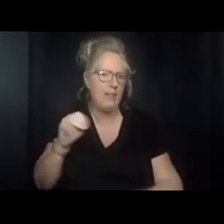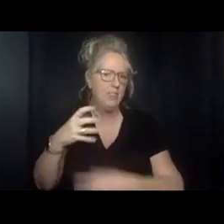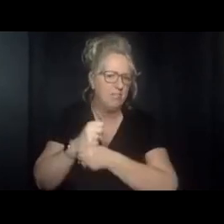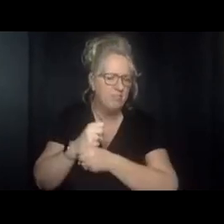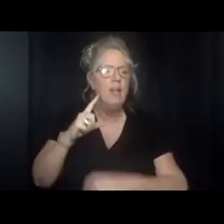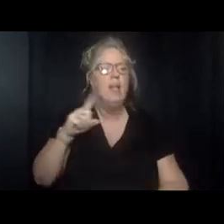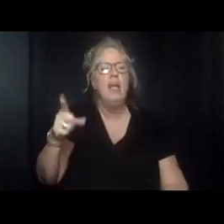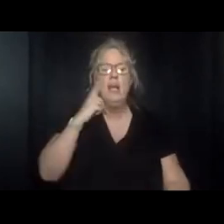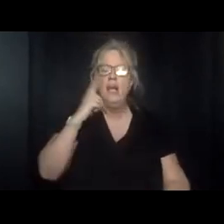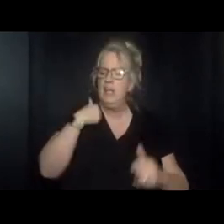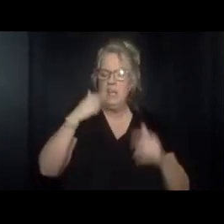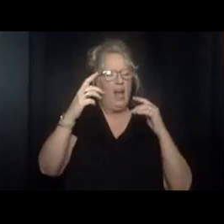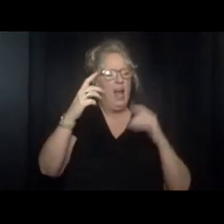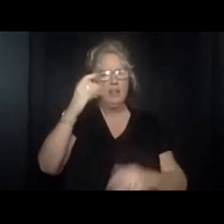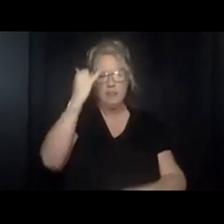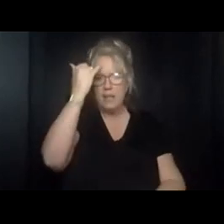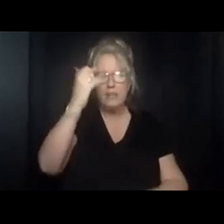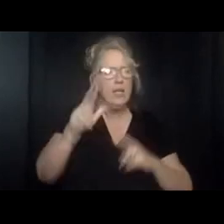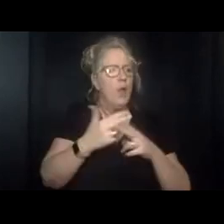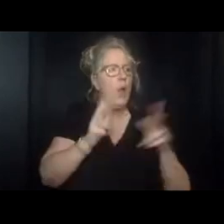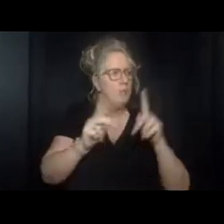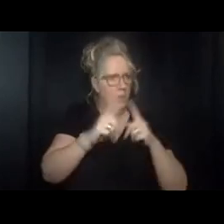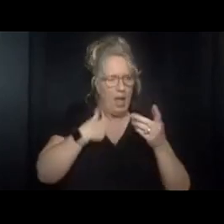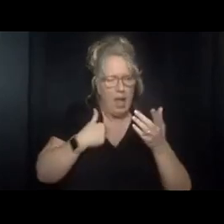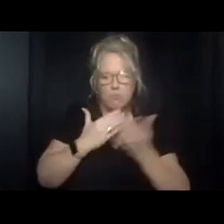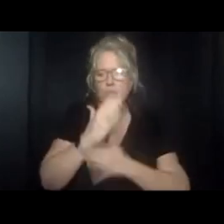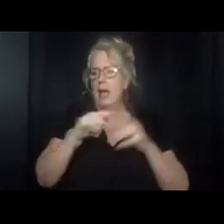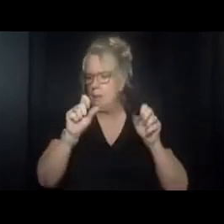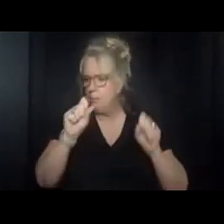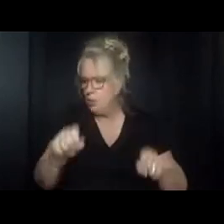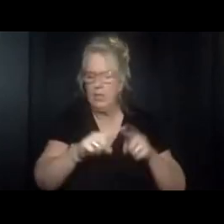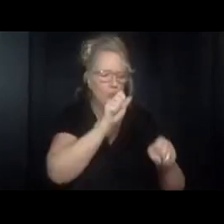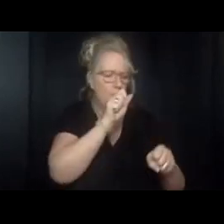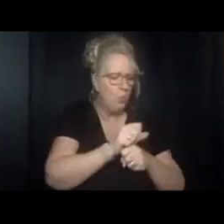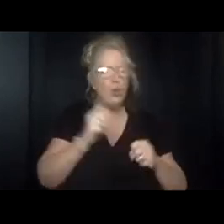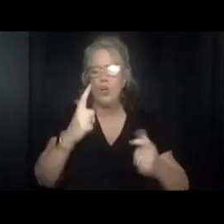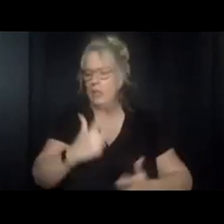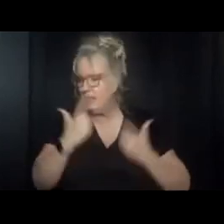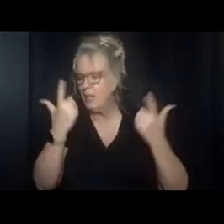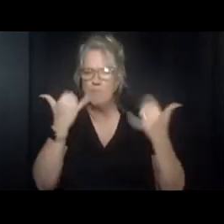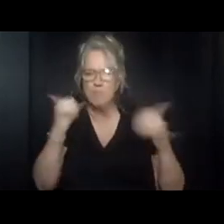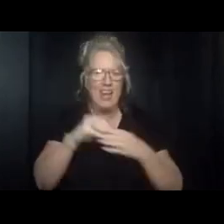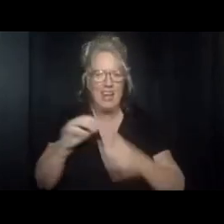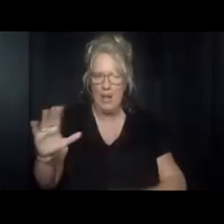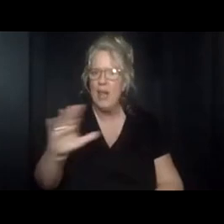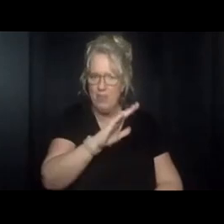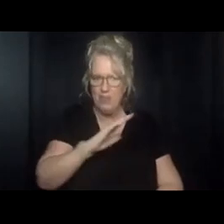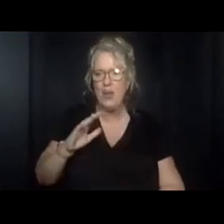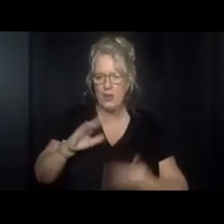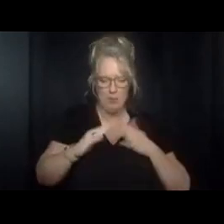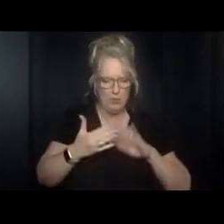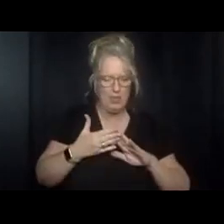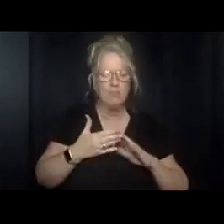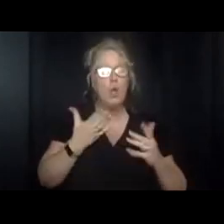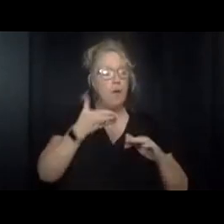support all people have the skills abilities and right to live learn work and play in their community we will have a question and answer